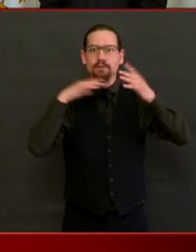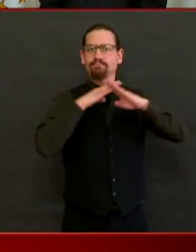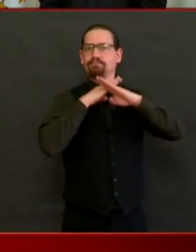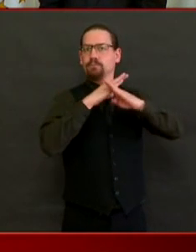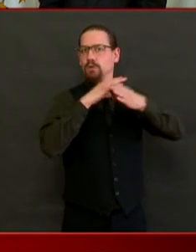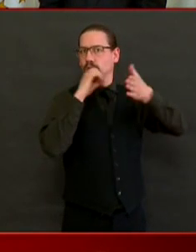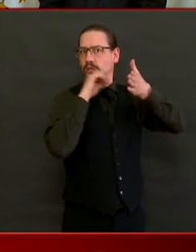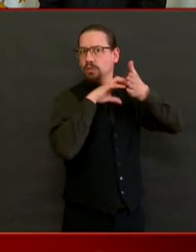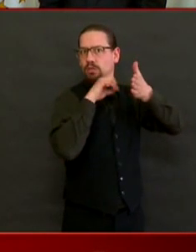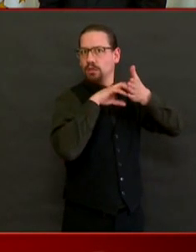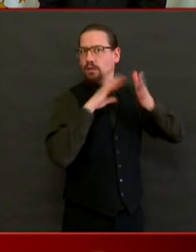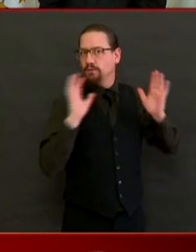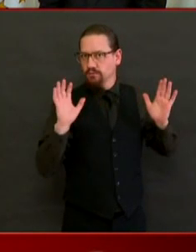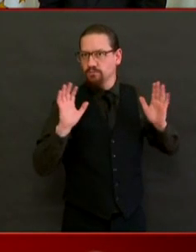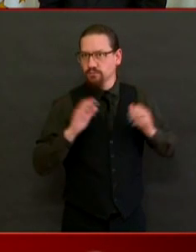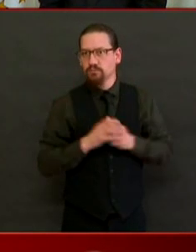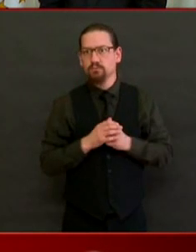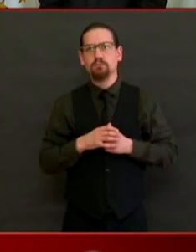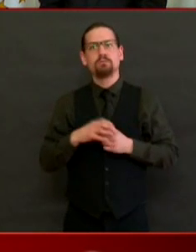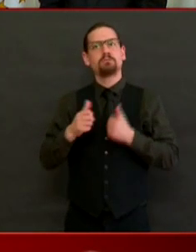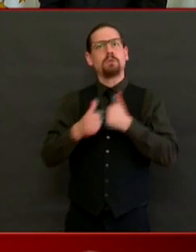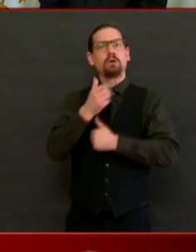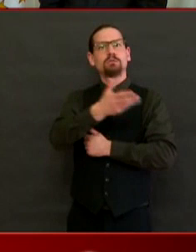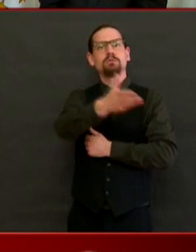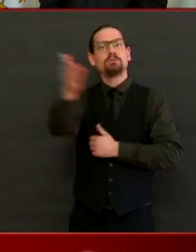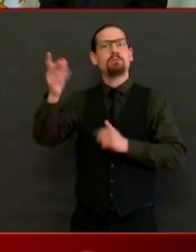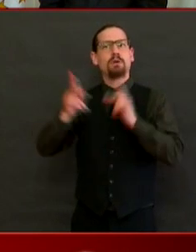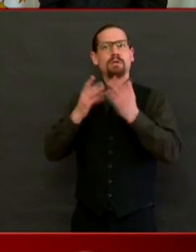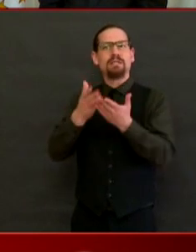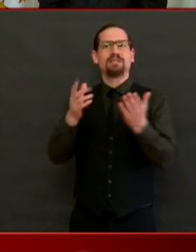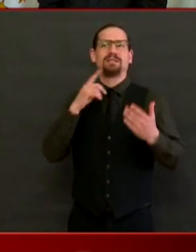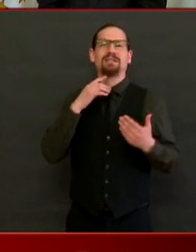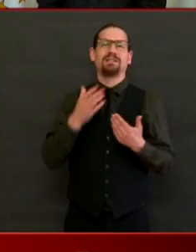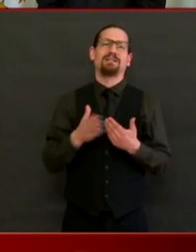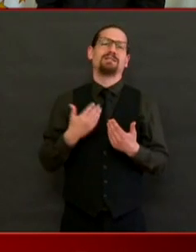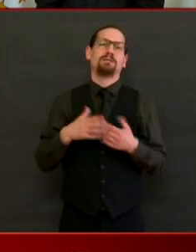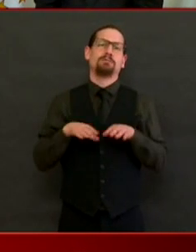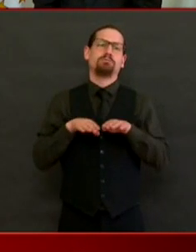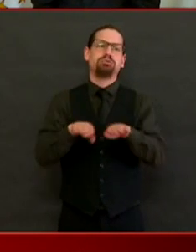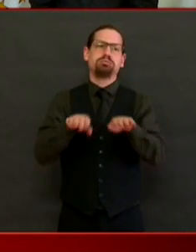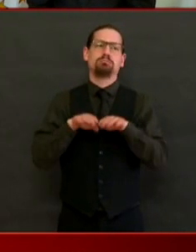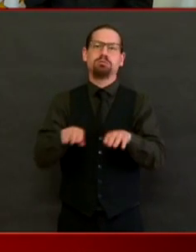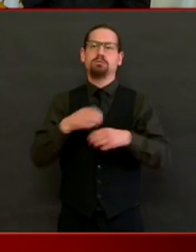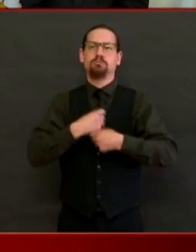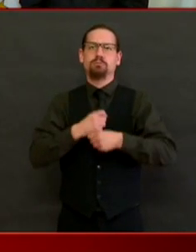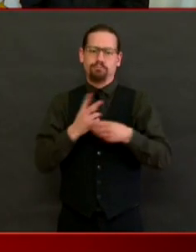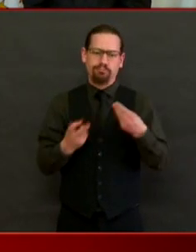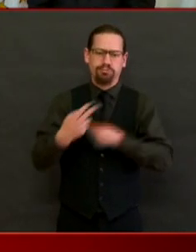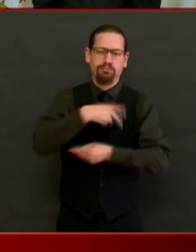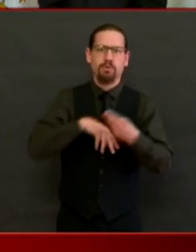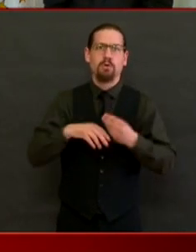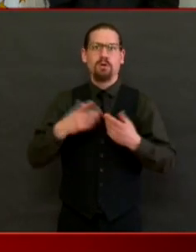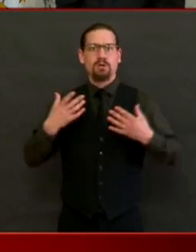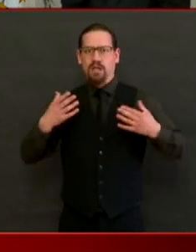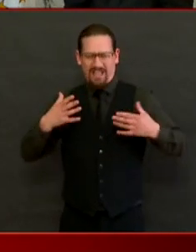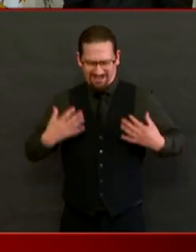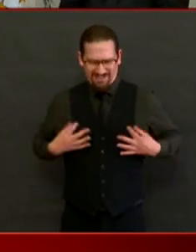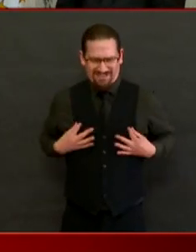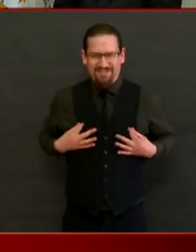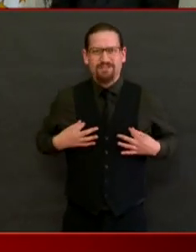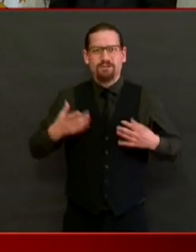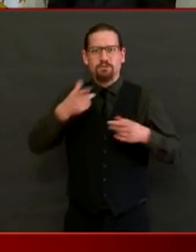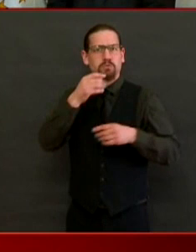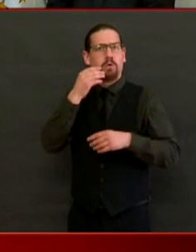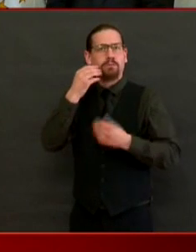easiest option to actually create something from a cloth that you already have is to use the